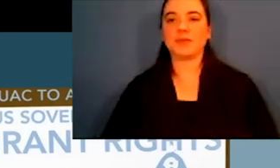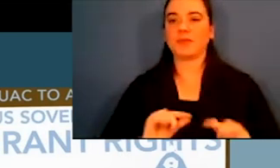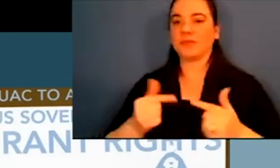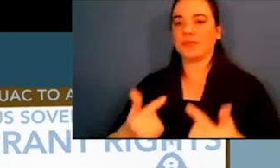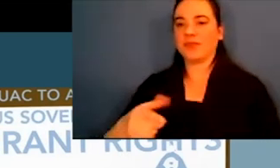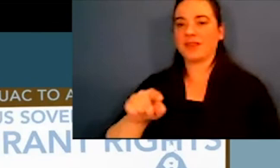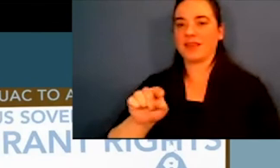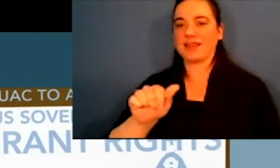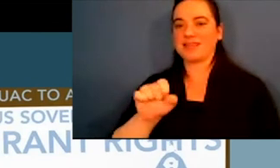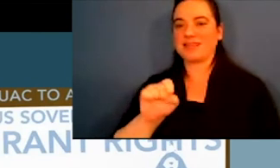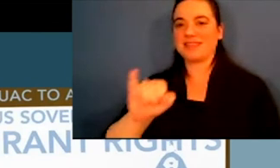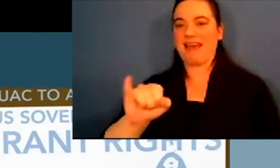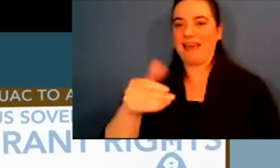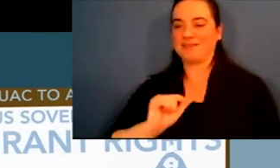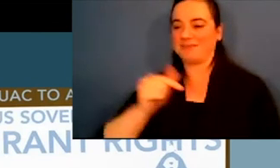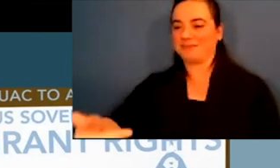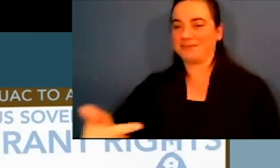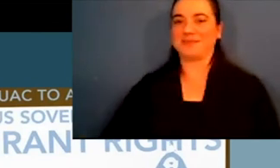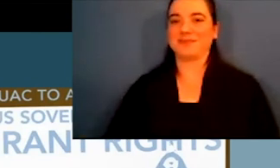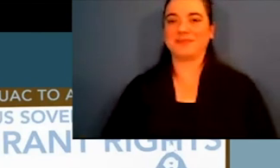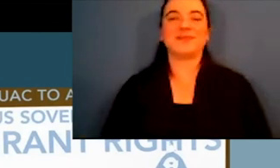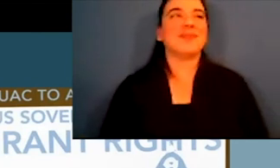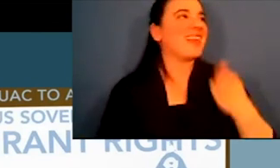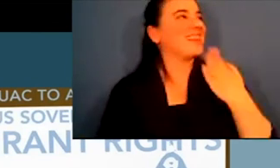So with that, I'll let Sai take it back over.